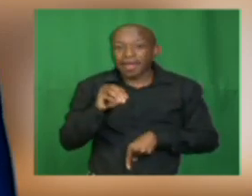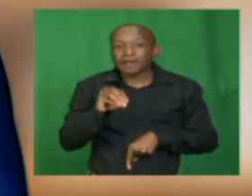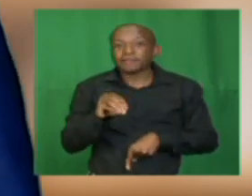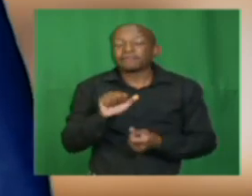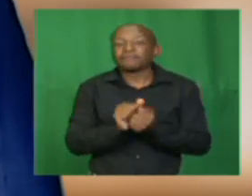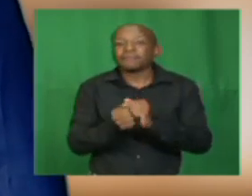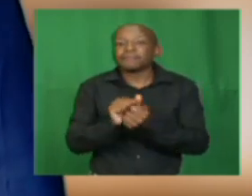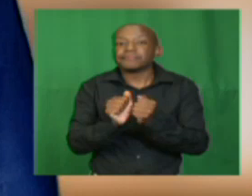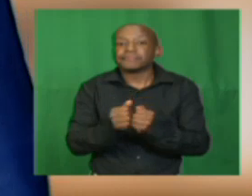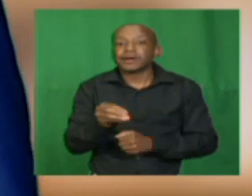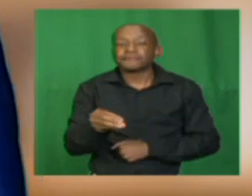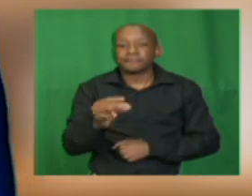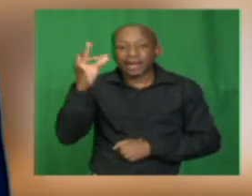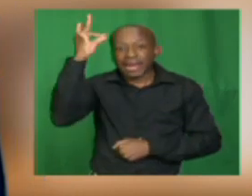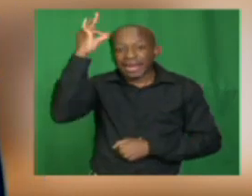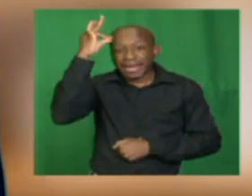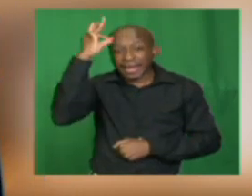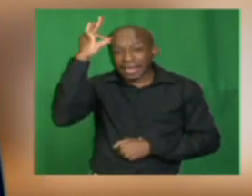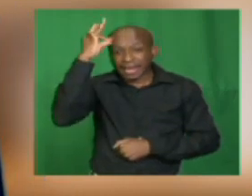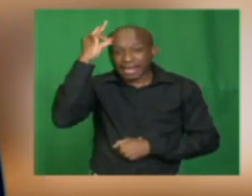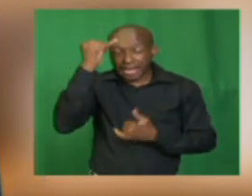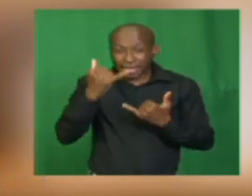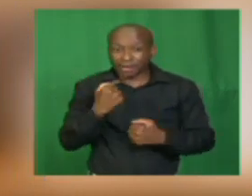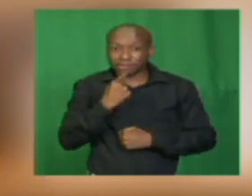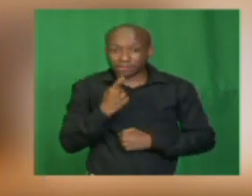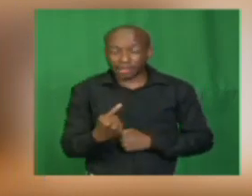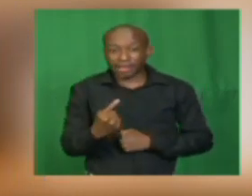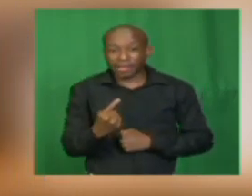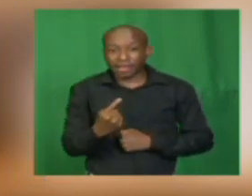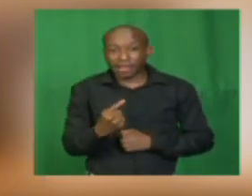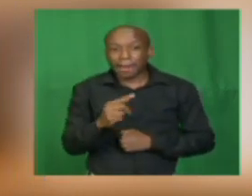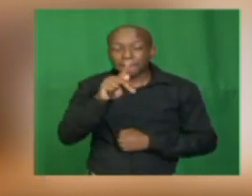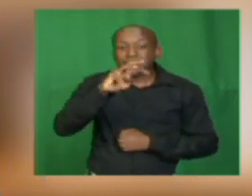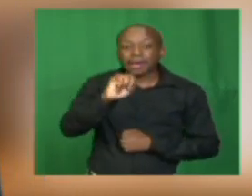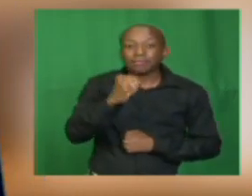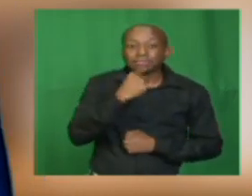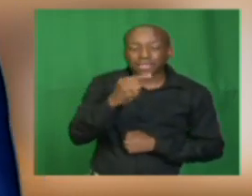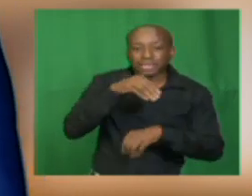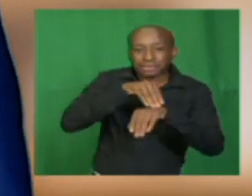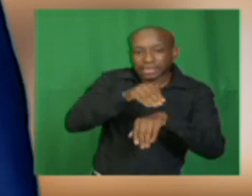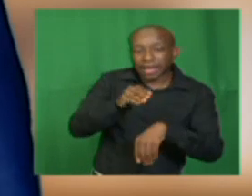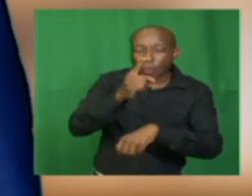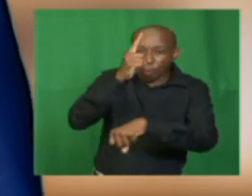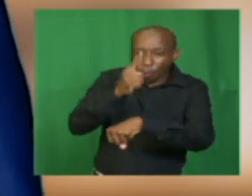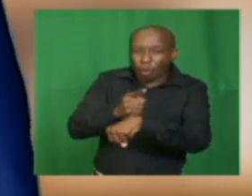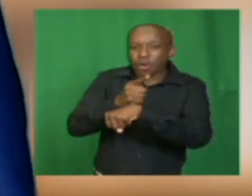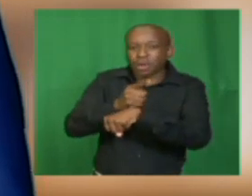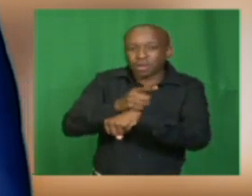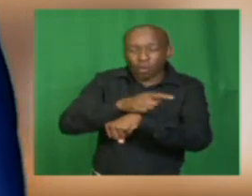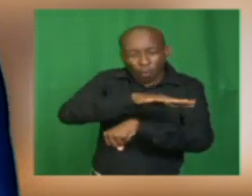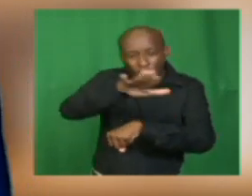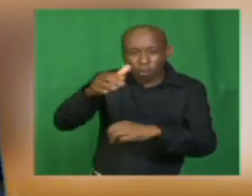His Majesty King, Swati the Third, through the voice of the Prime Minister, has warned the nation